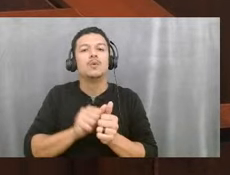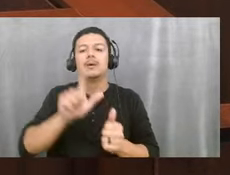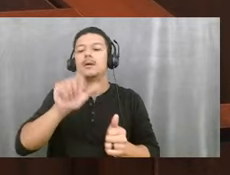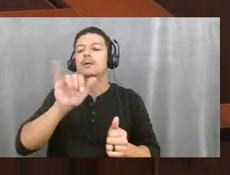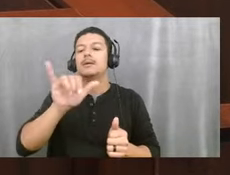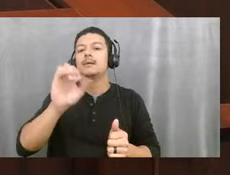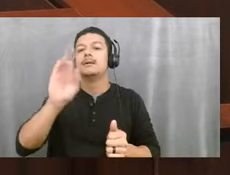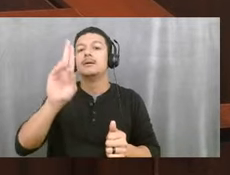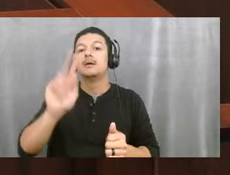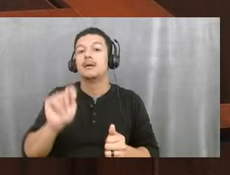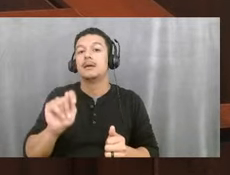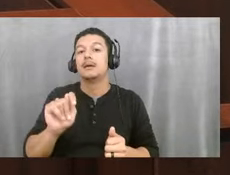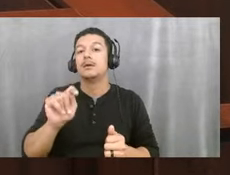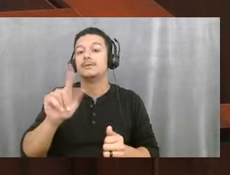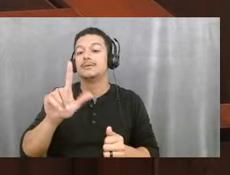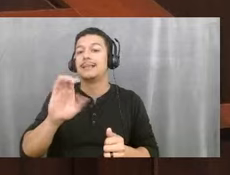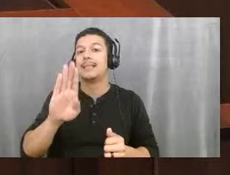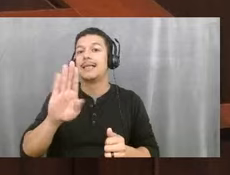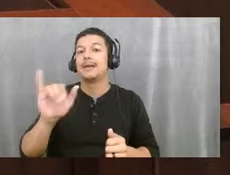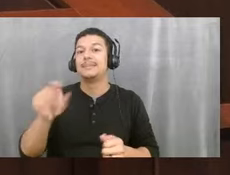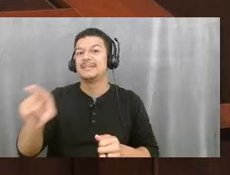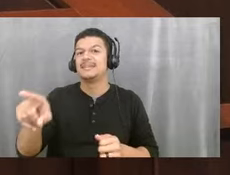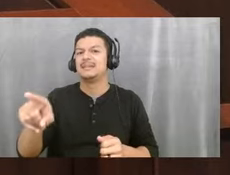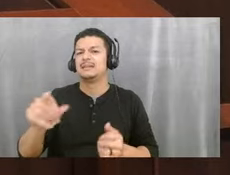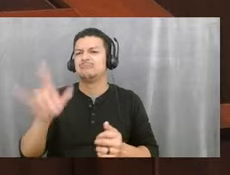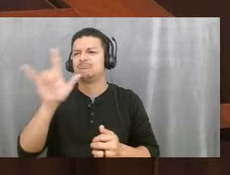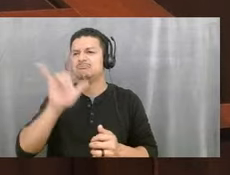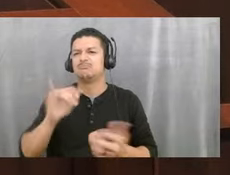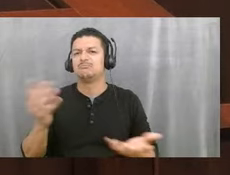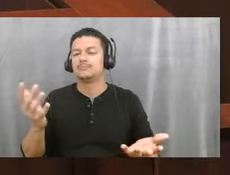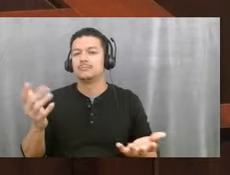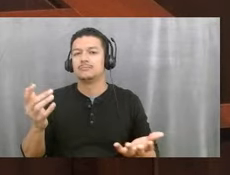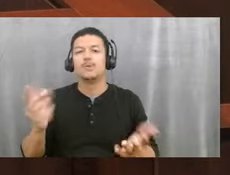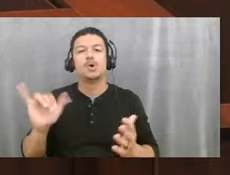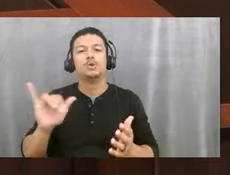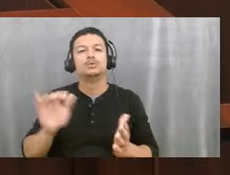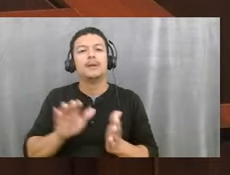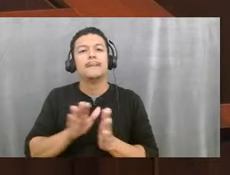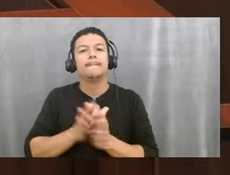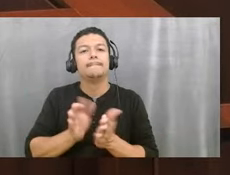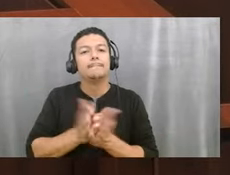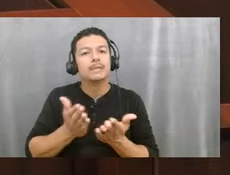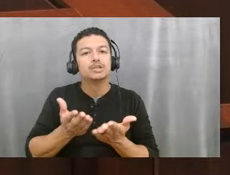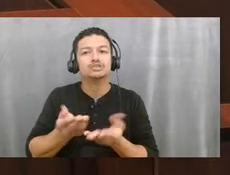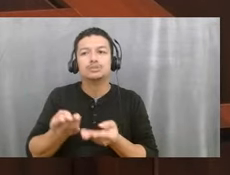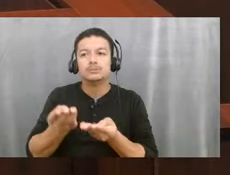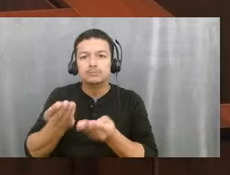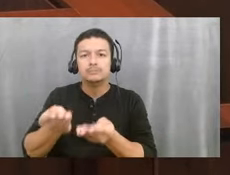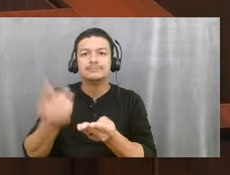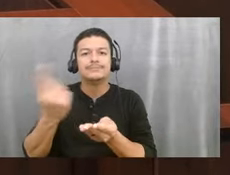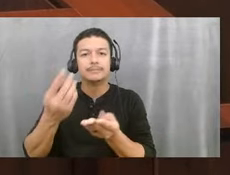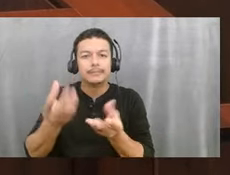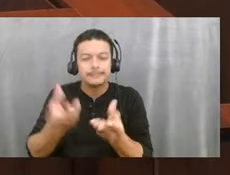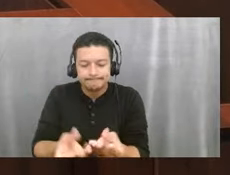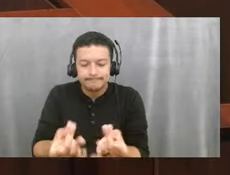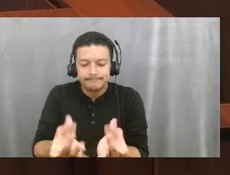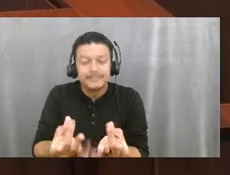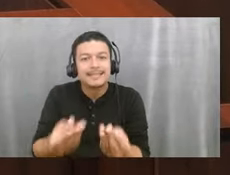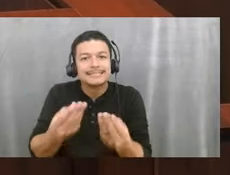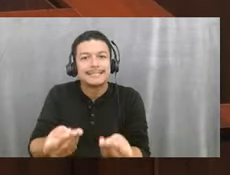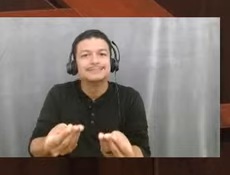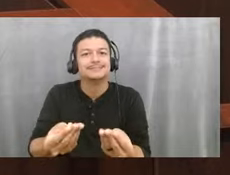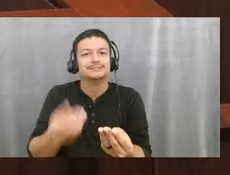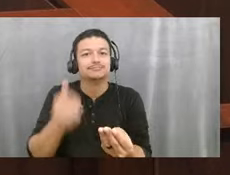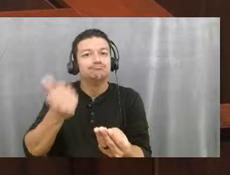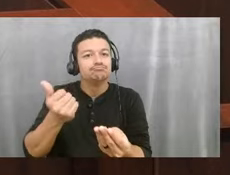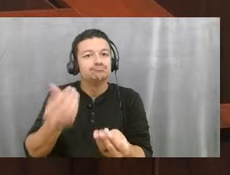that looks like. Um, we want to develop some sort of literature that someone can come in and have some sort of tangible documents that they can take with them. the, the resource